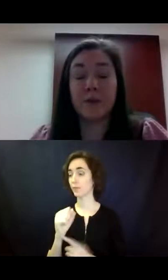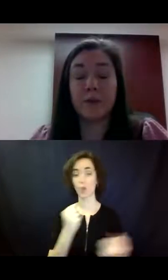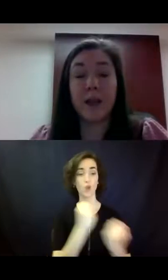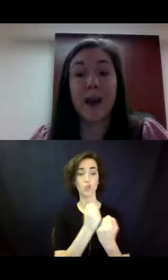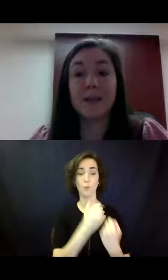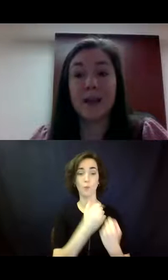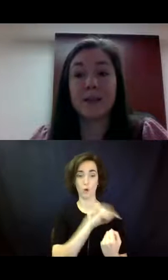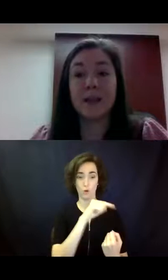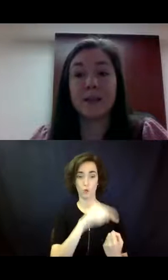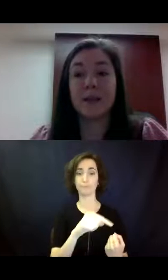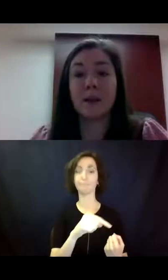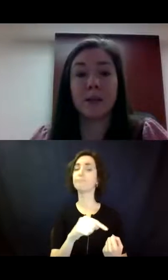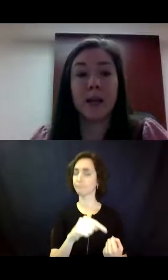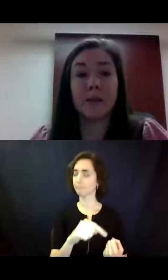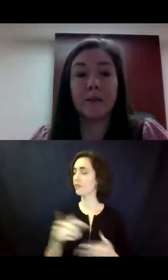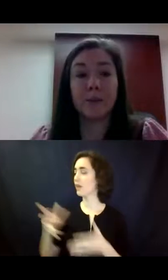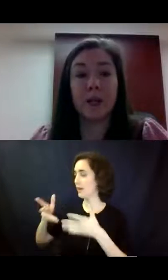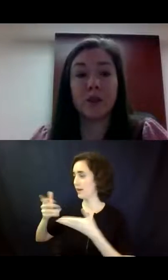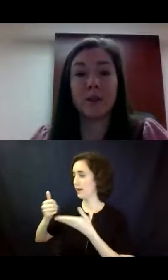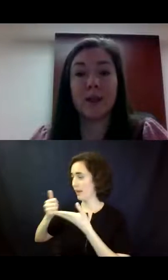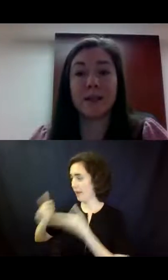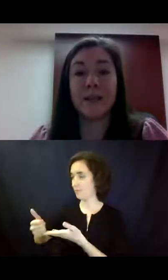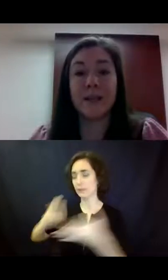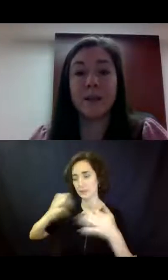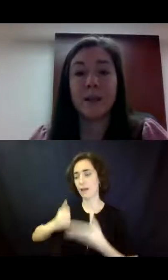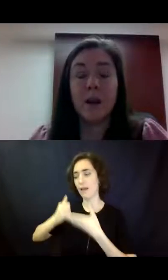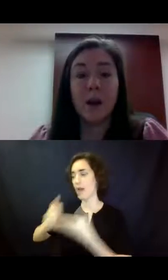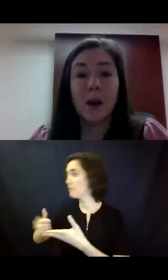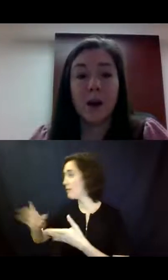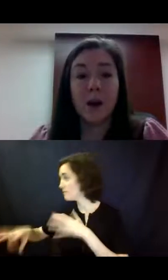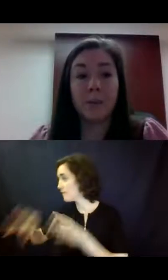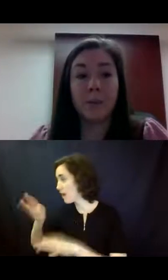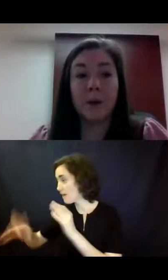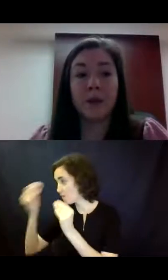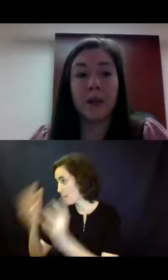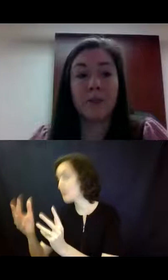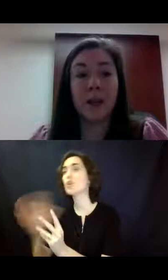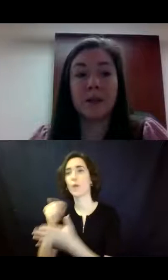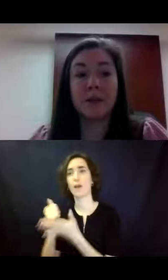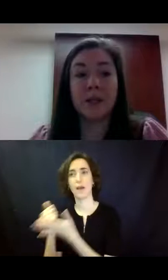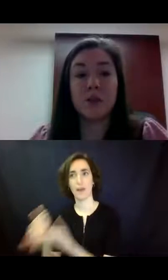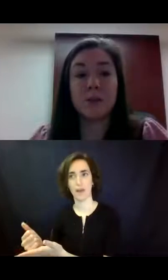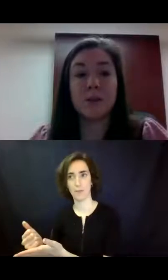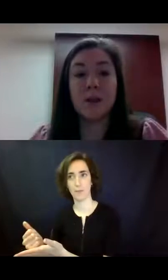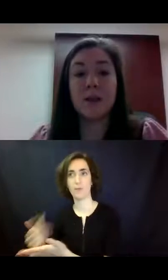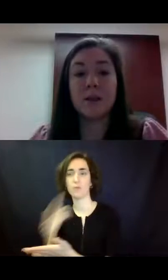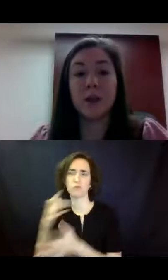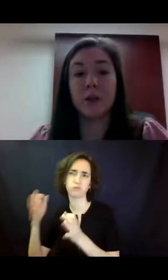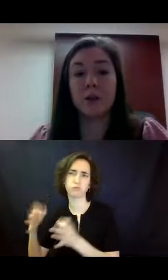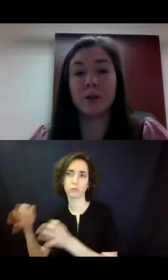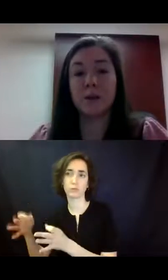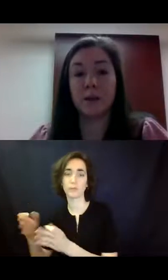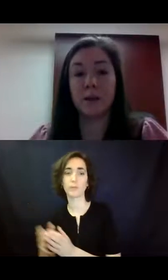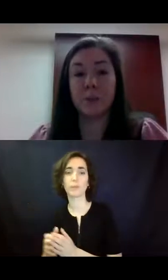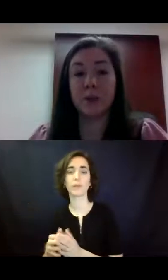of, to access and collect information that is needed, um, when looking at making decisions. This